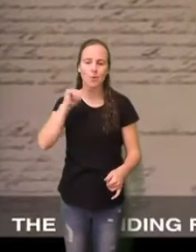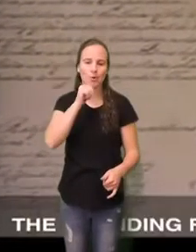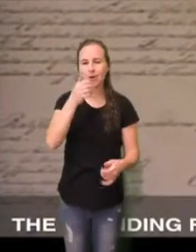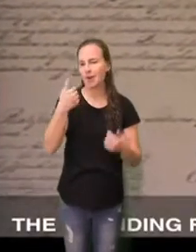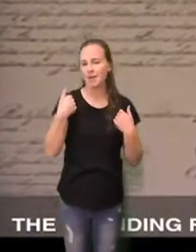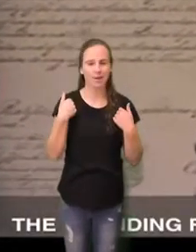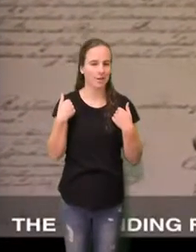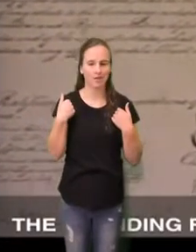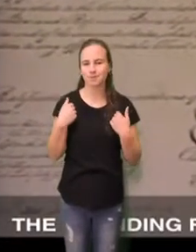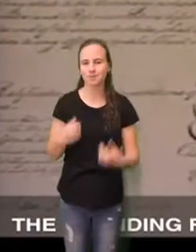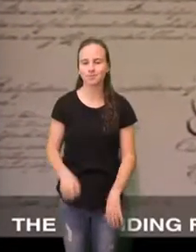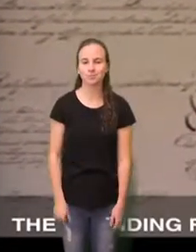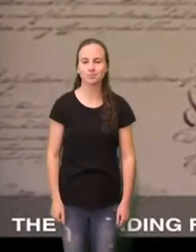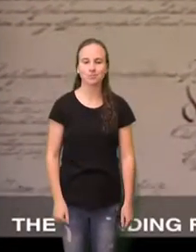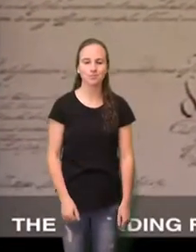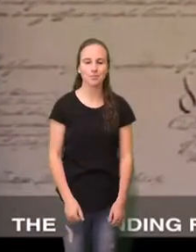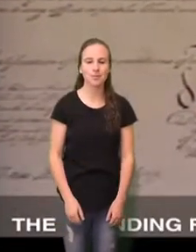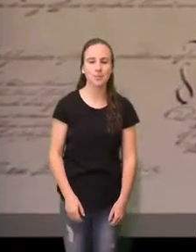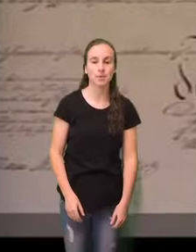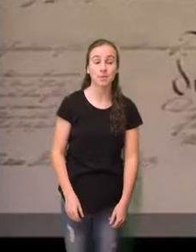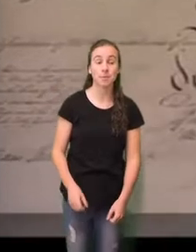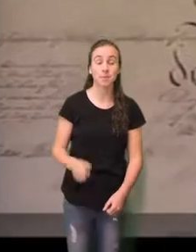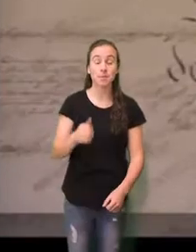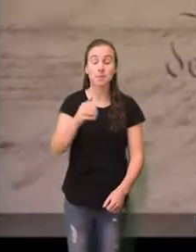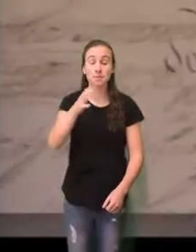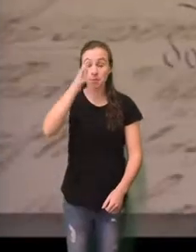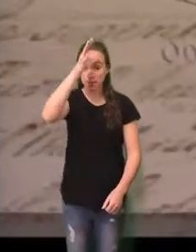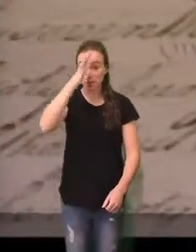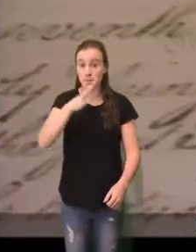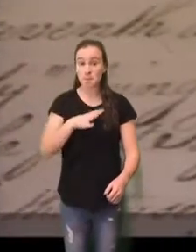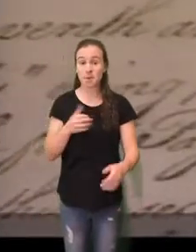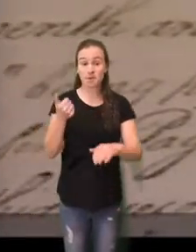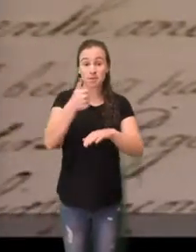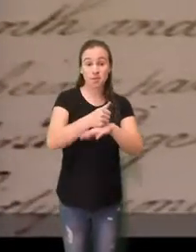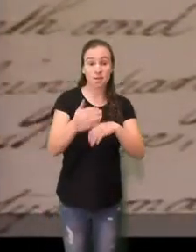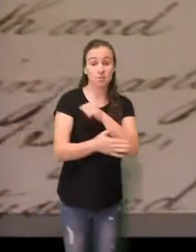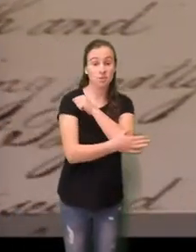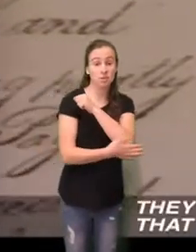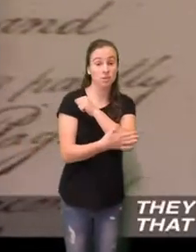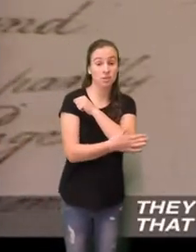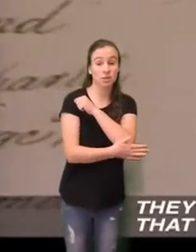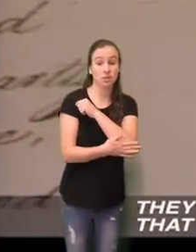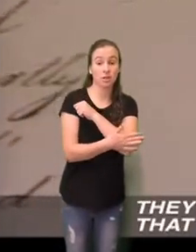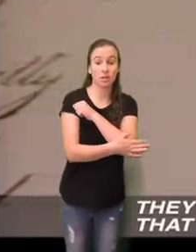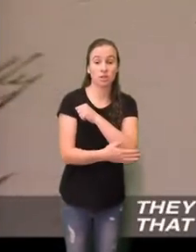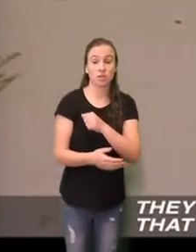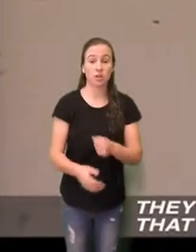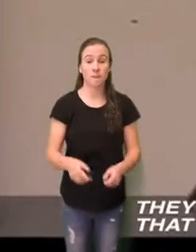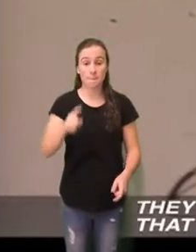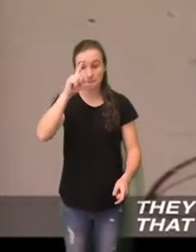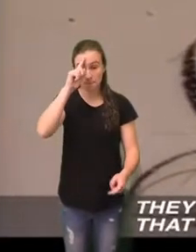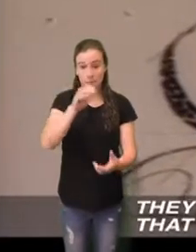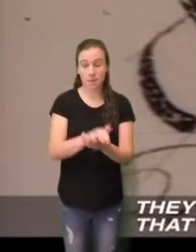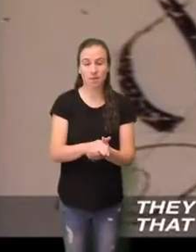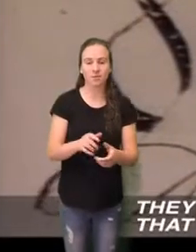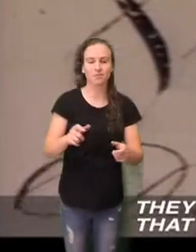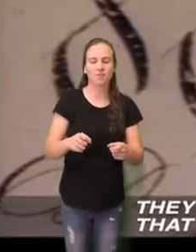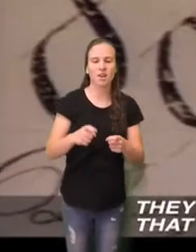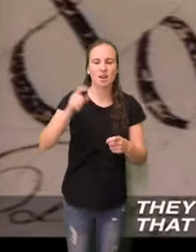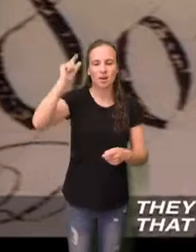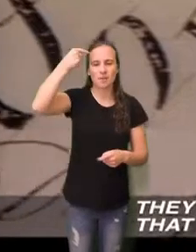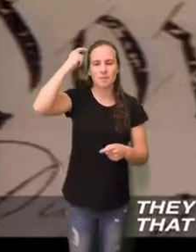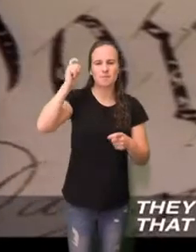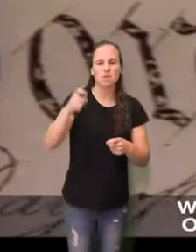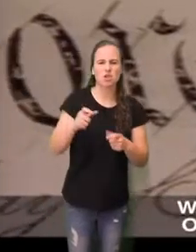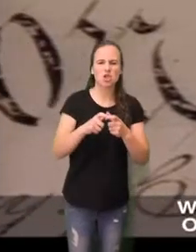The Founding Fathers have addressed the issue of power in an entirely new way. They have put forward the idea that